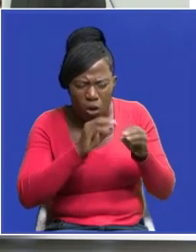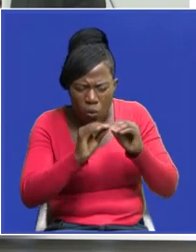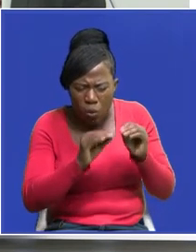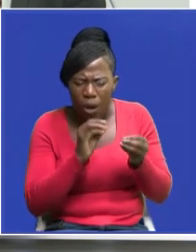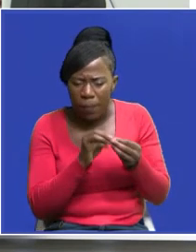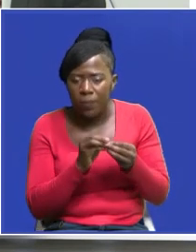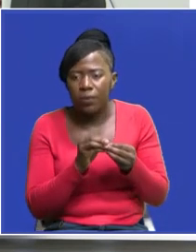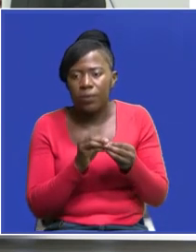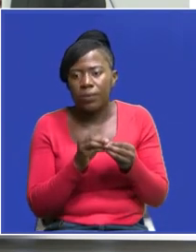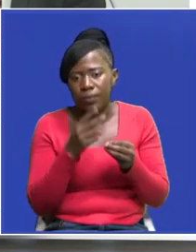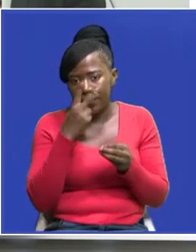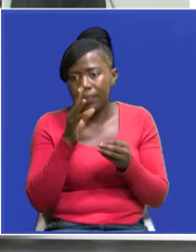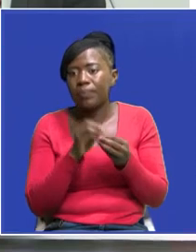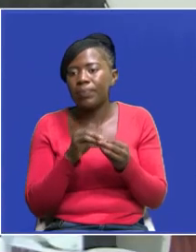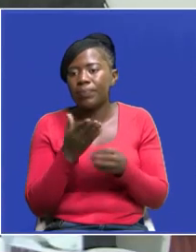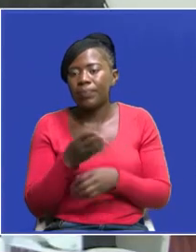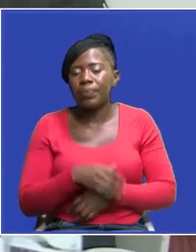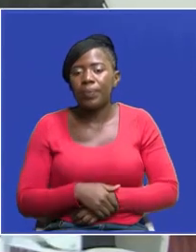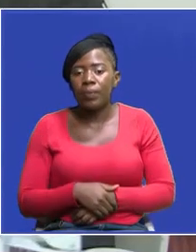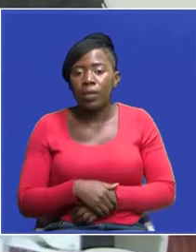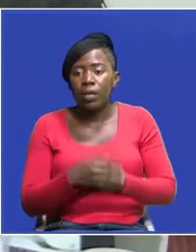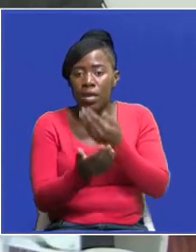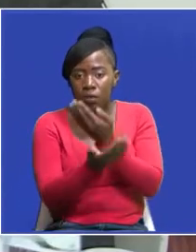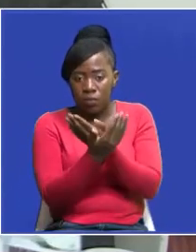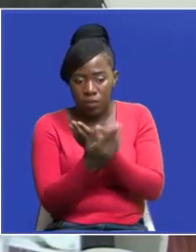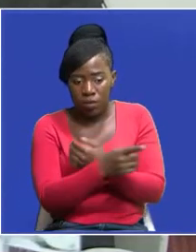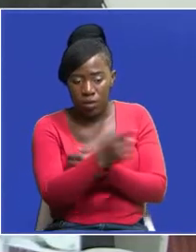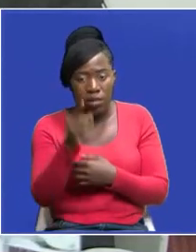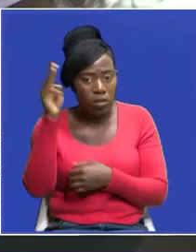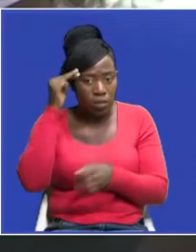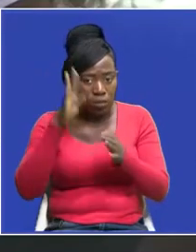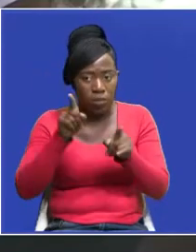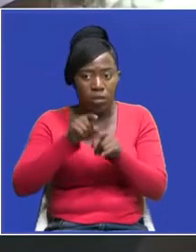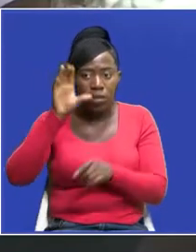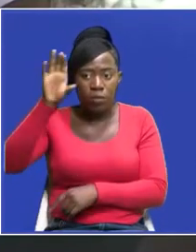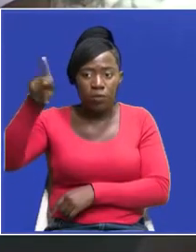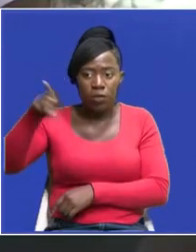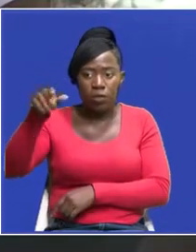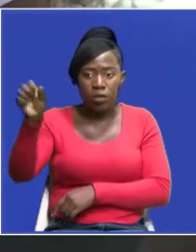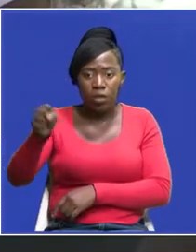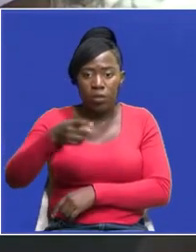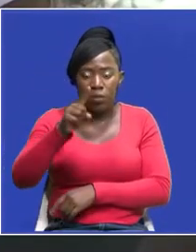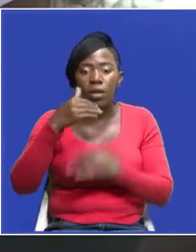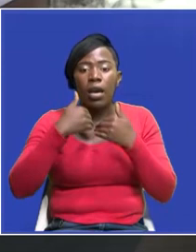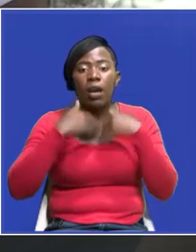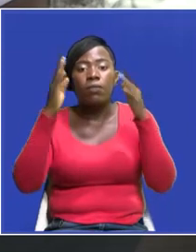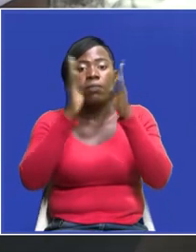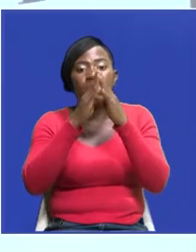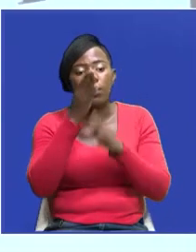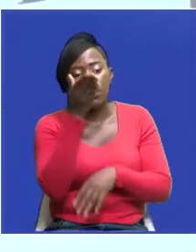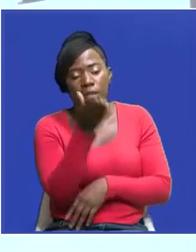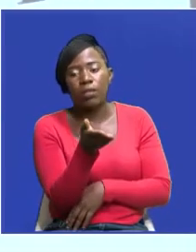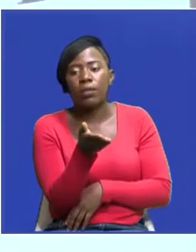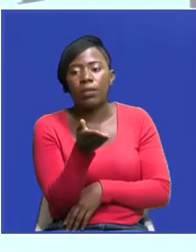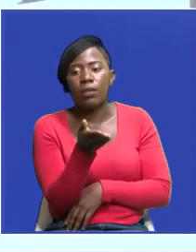sanice has details in this report this morning ministerial and provincial permanent secretaries converged in lusaka to attend